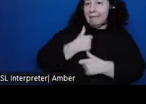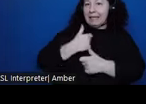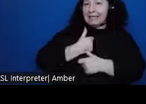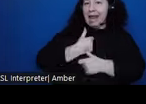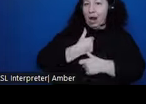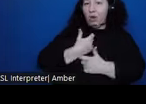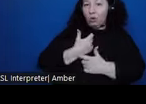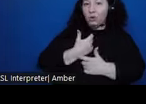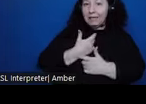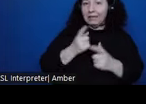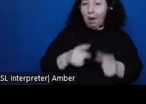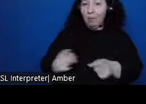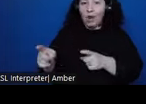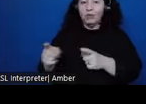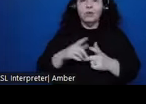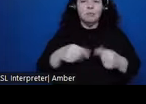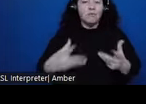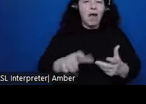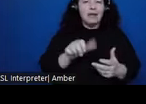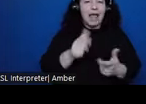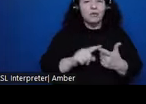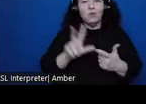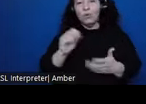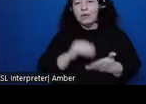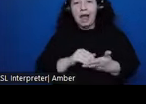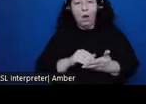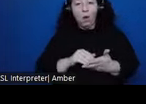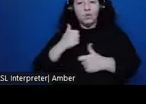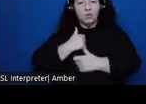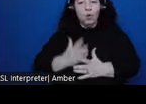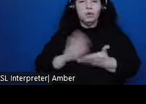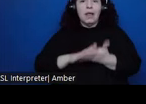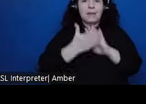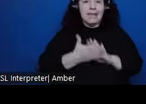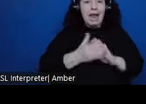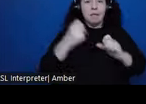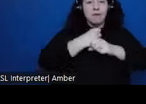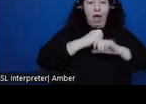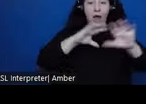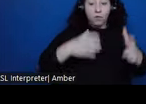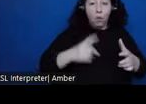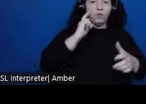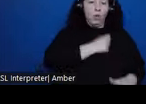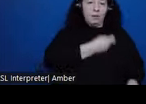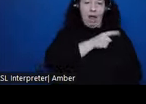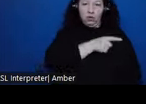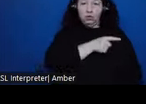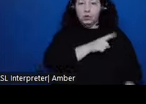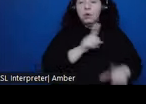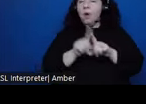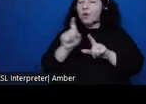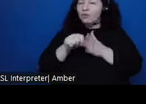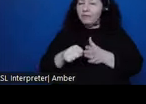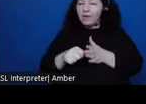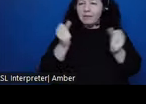10,000 30,000 soldiers that became the fighting force for the Spaniards. But it should also be pointed out there were many